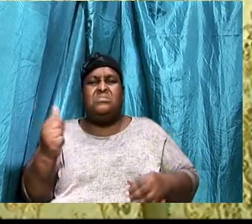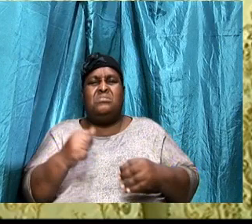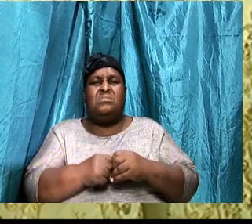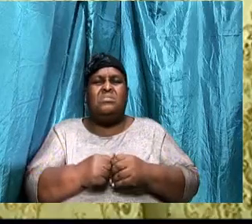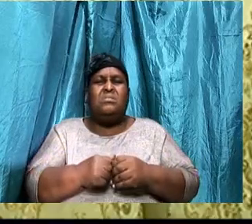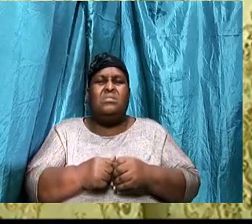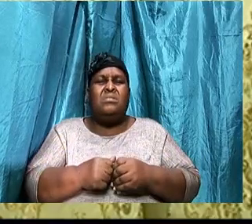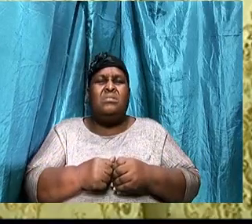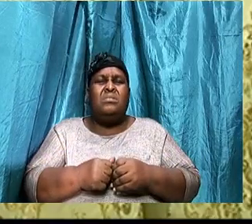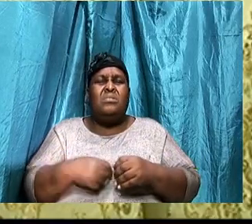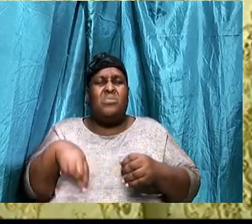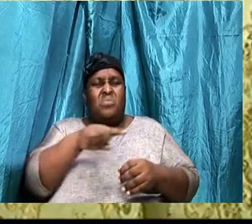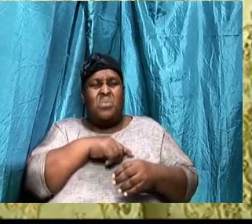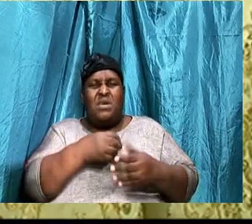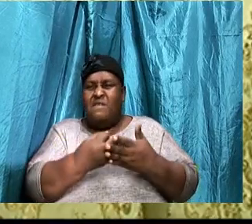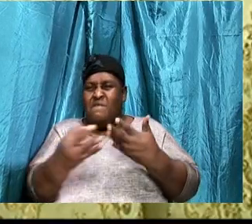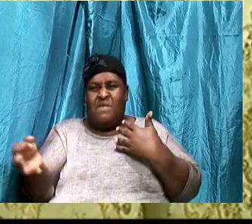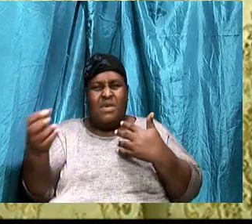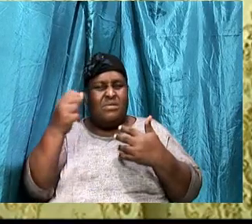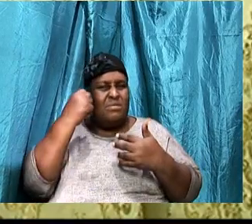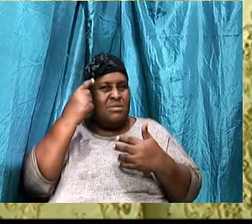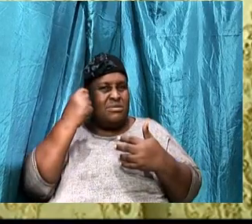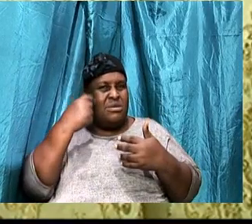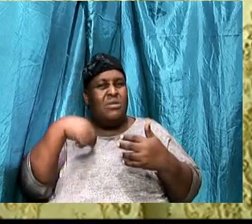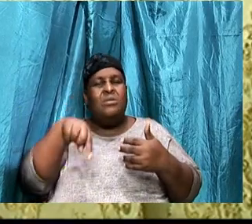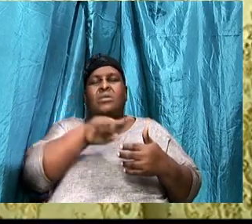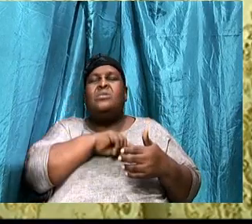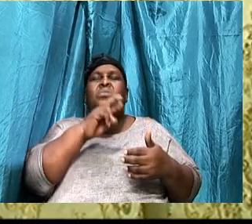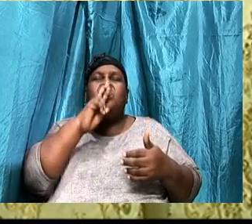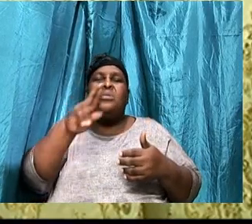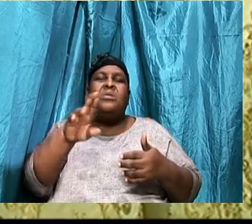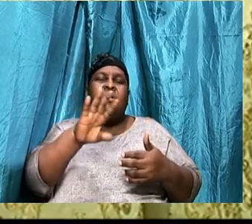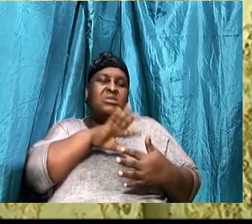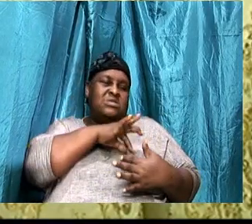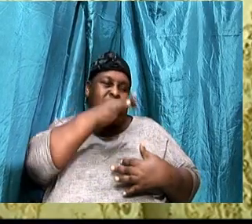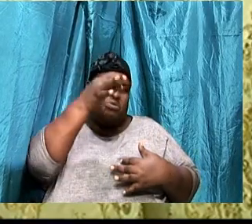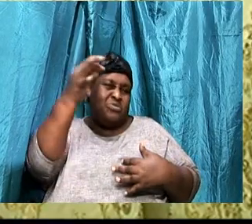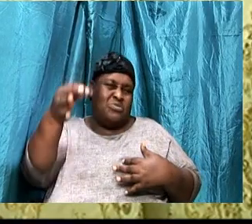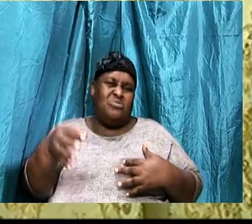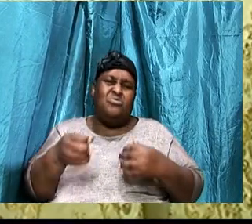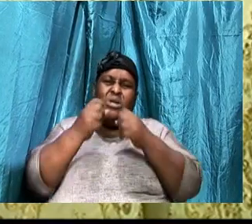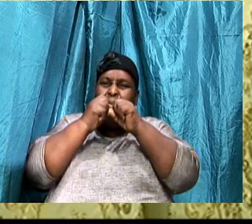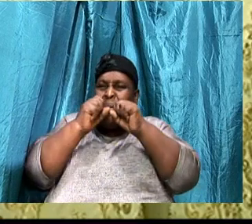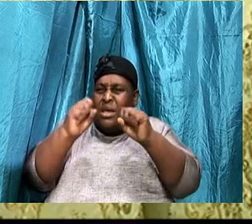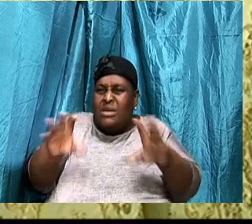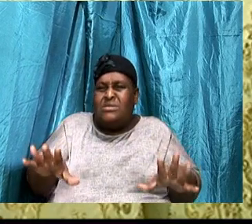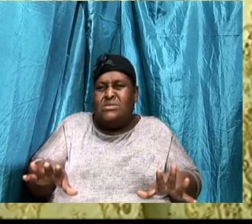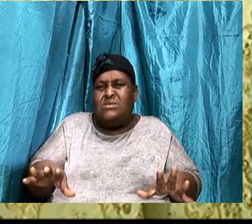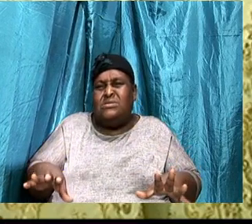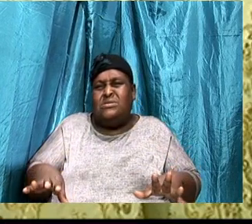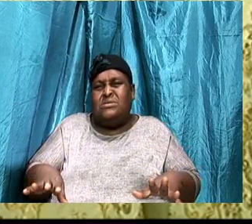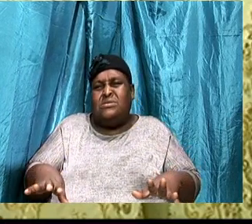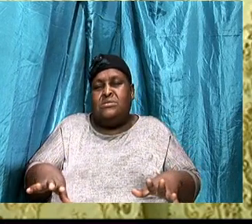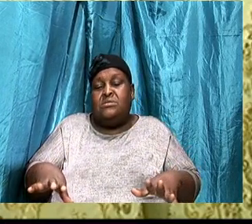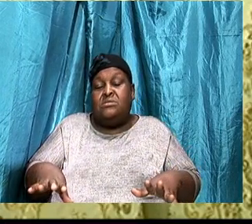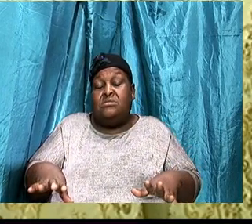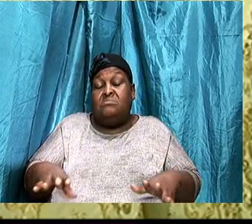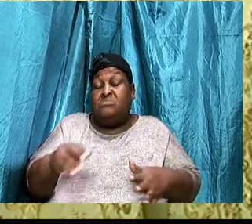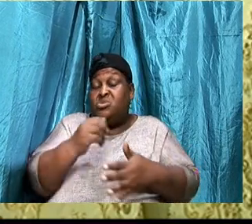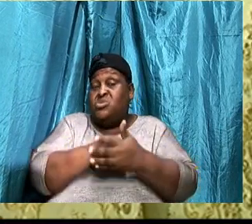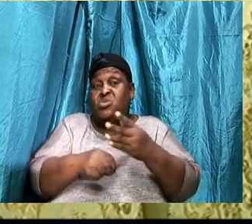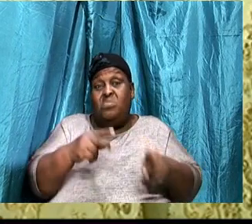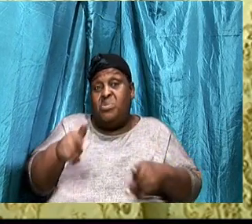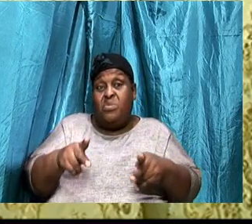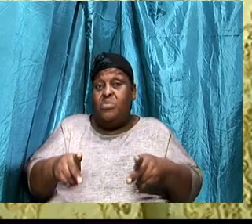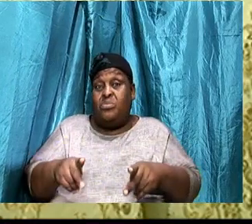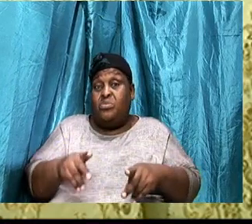blessed, We are privileged folks, And we are blessed, With all, Spiritual blessing. For some folks, If we don't see, The